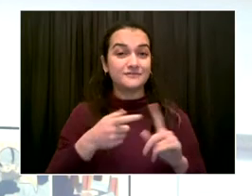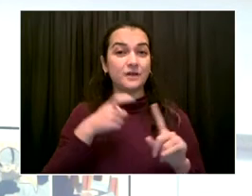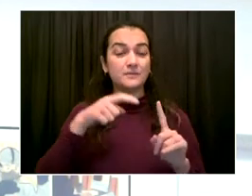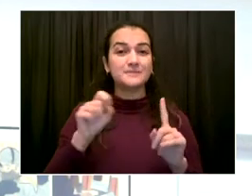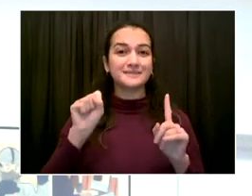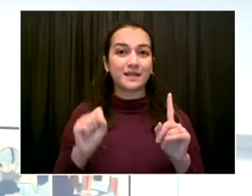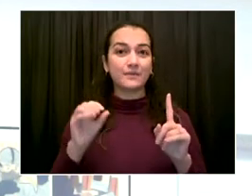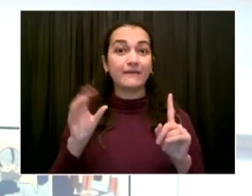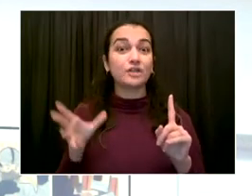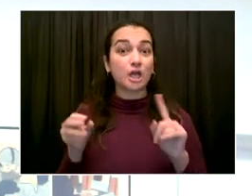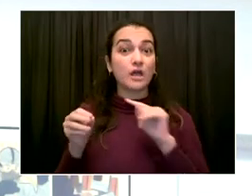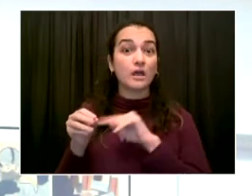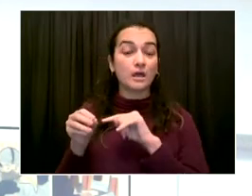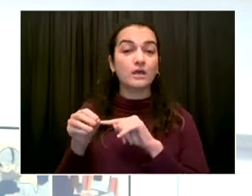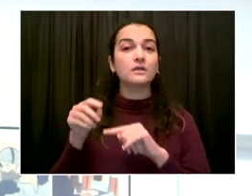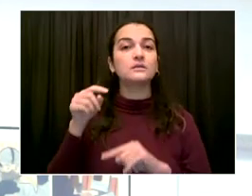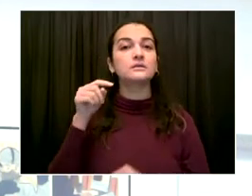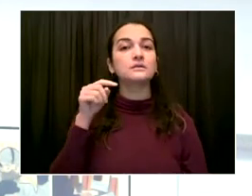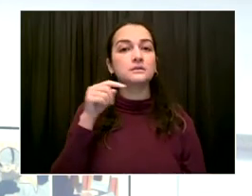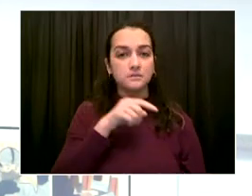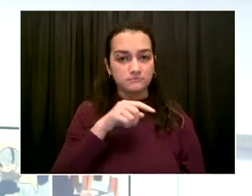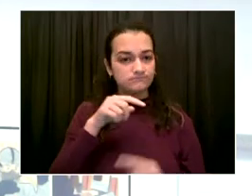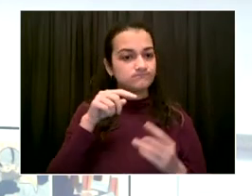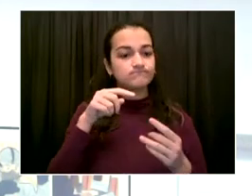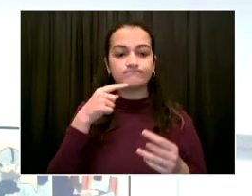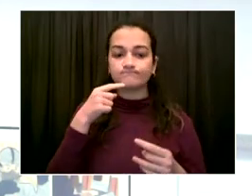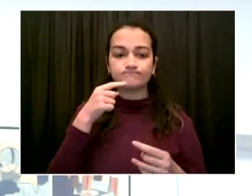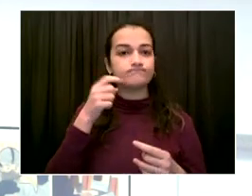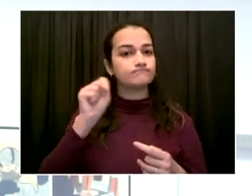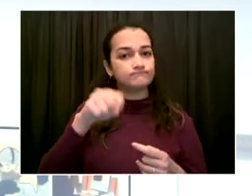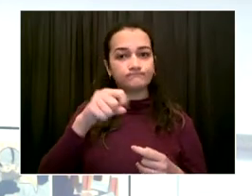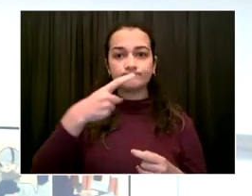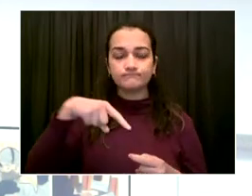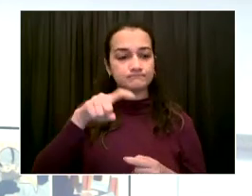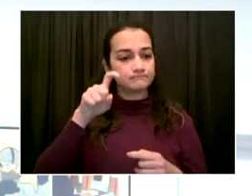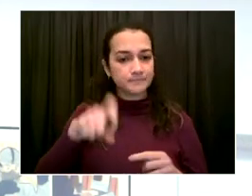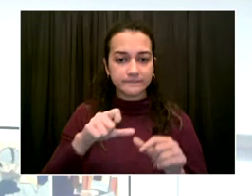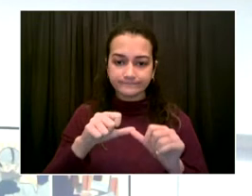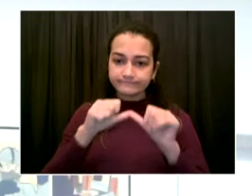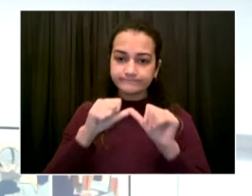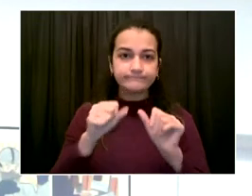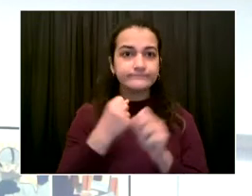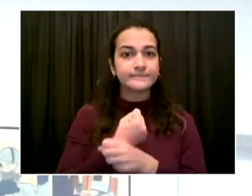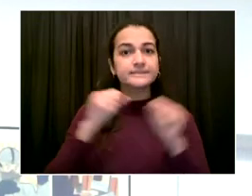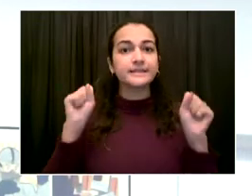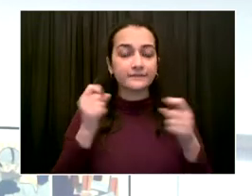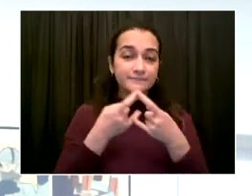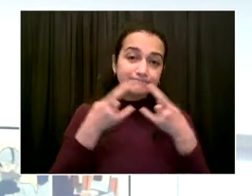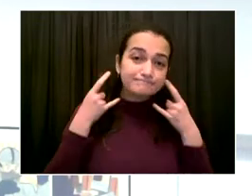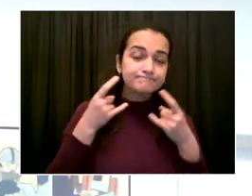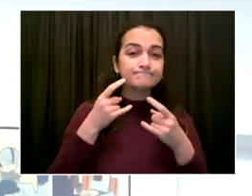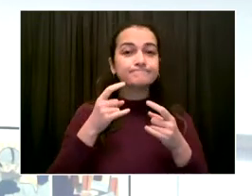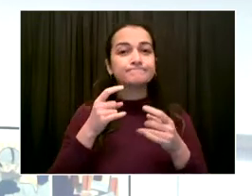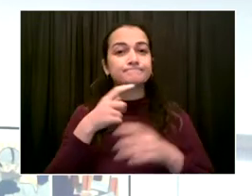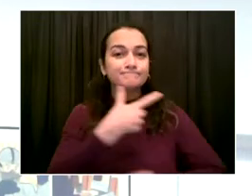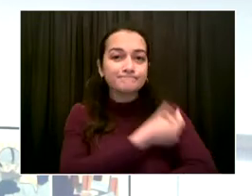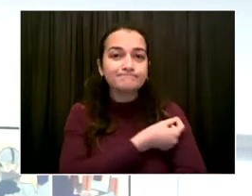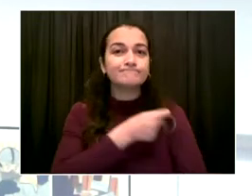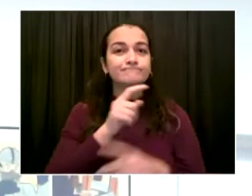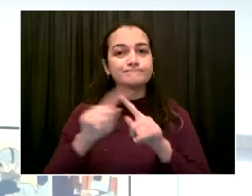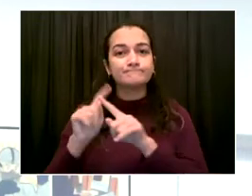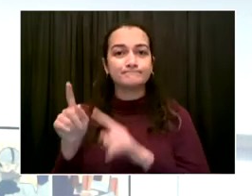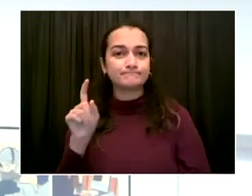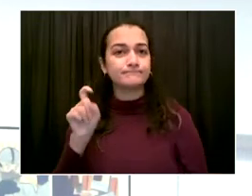what's given us this runway to be able to prepare and ensure that we have as much time as possible,